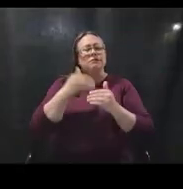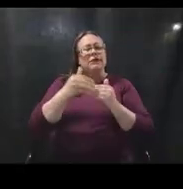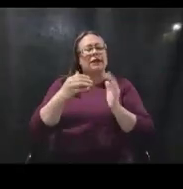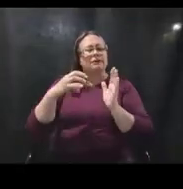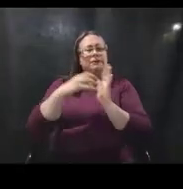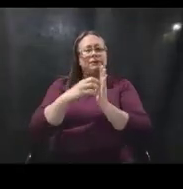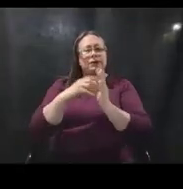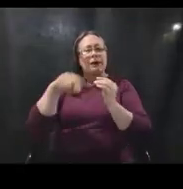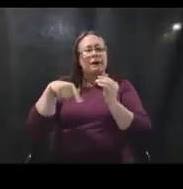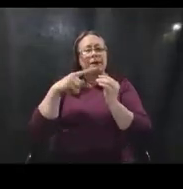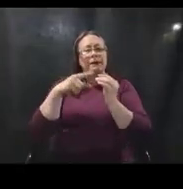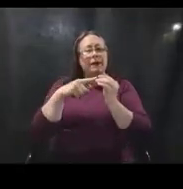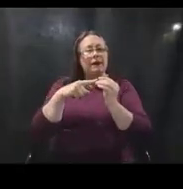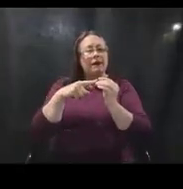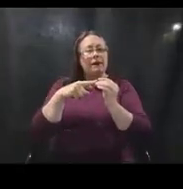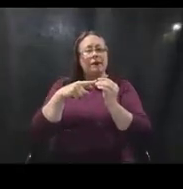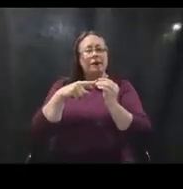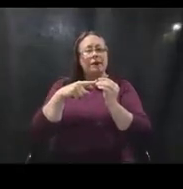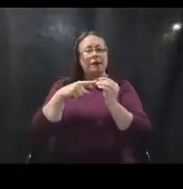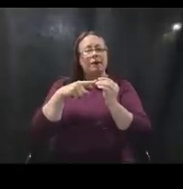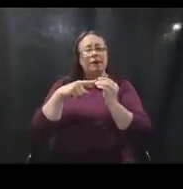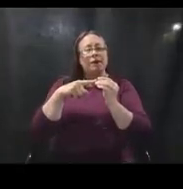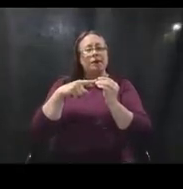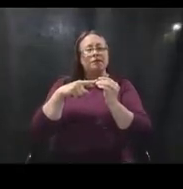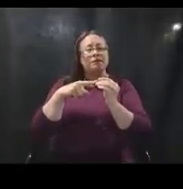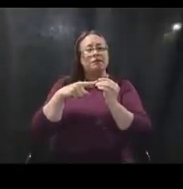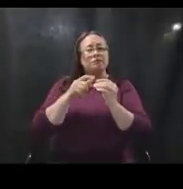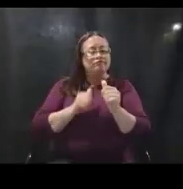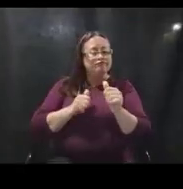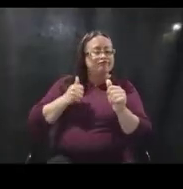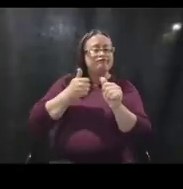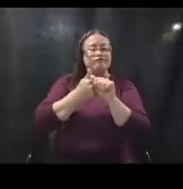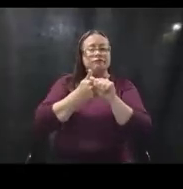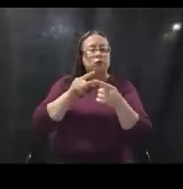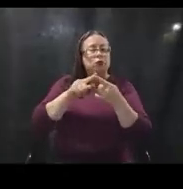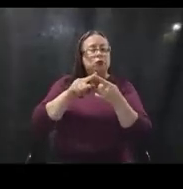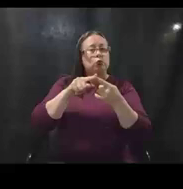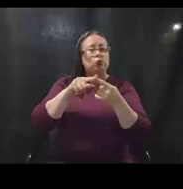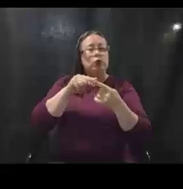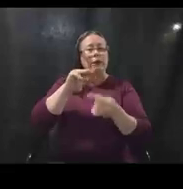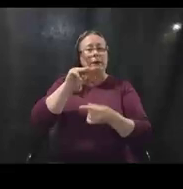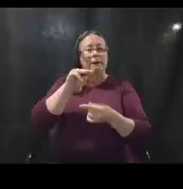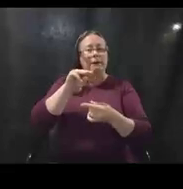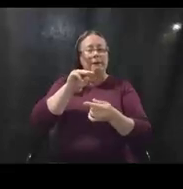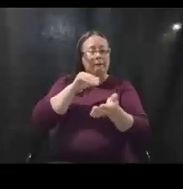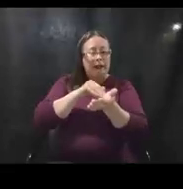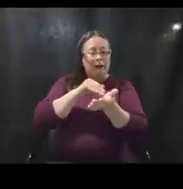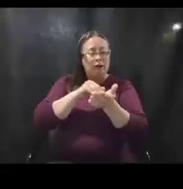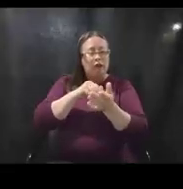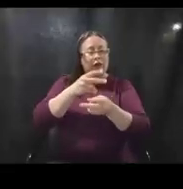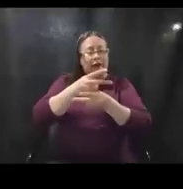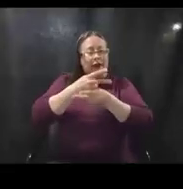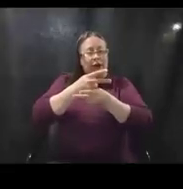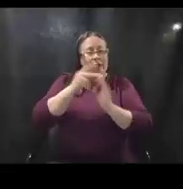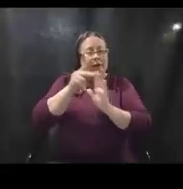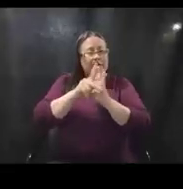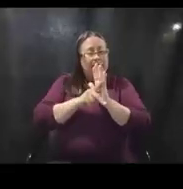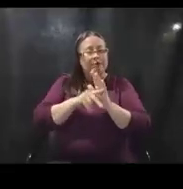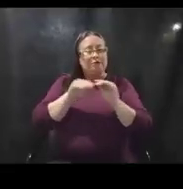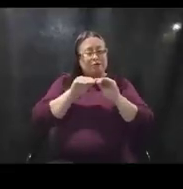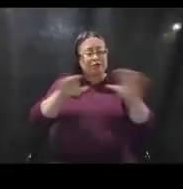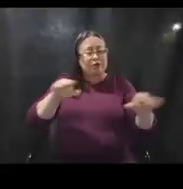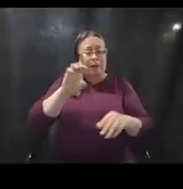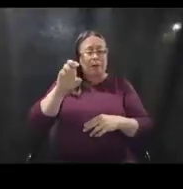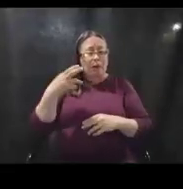is really about specifically about the updates to the medical care policy that was released on March 15th of